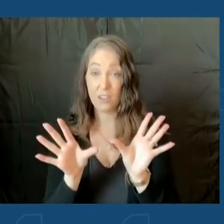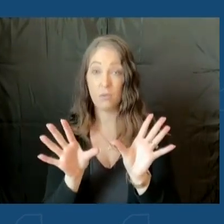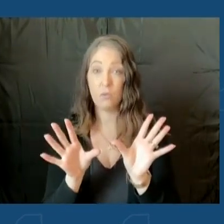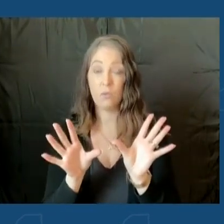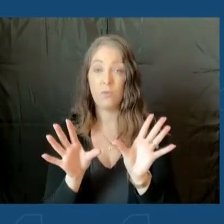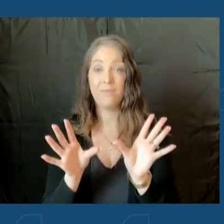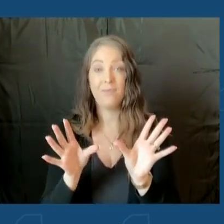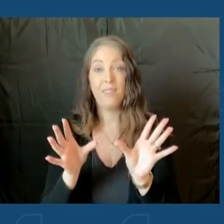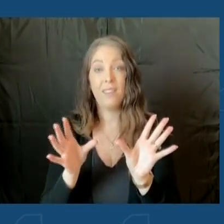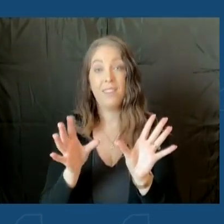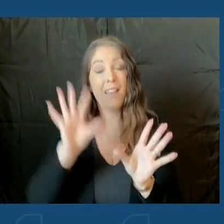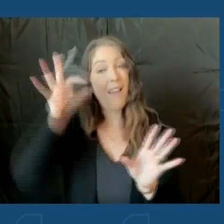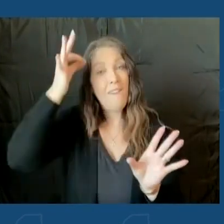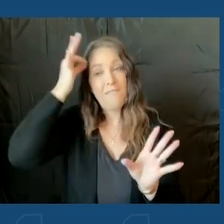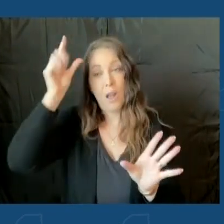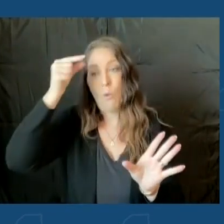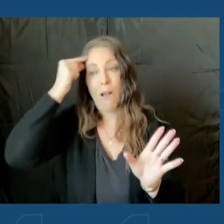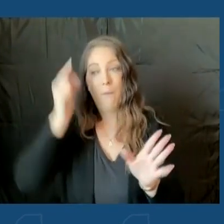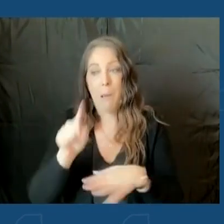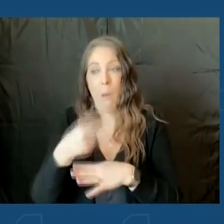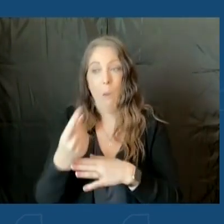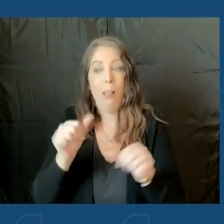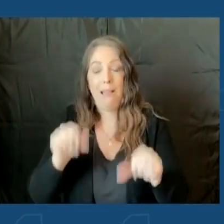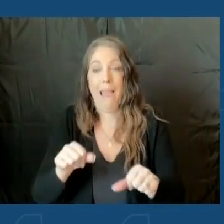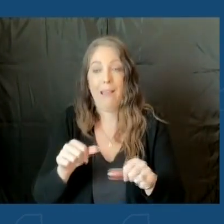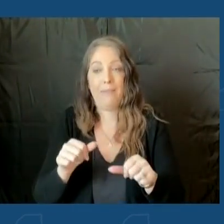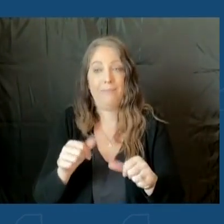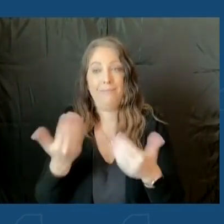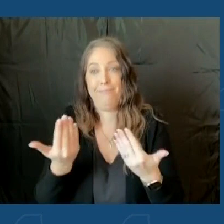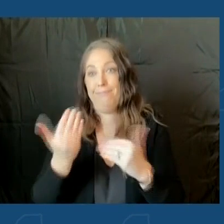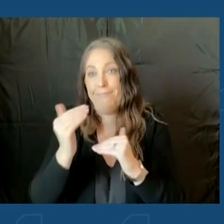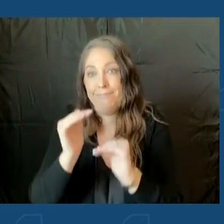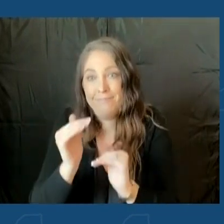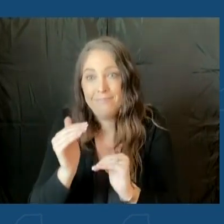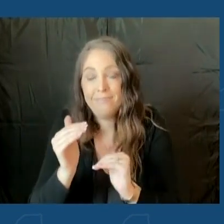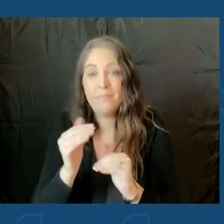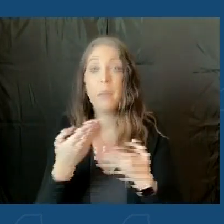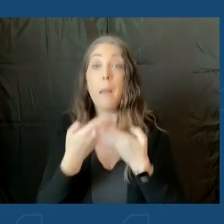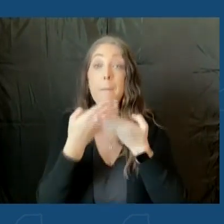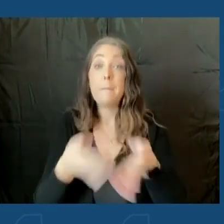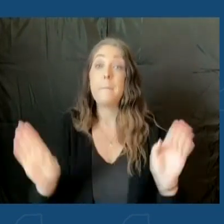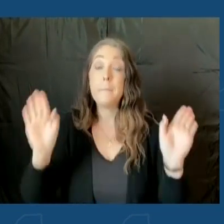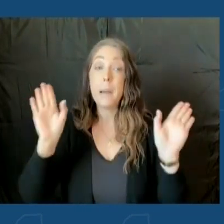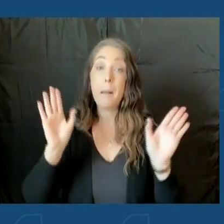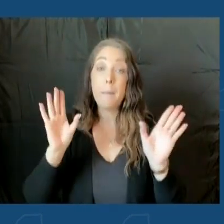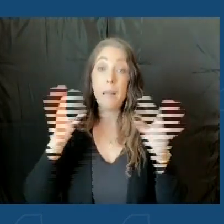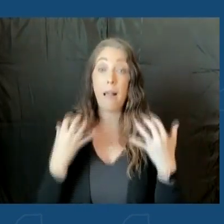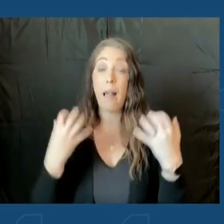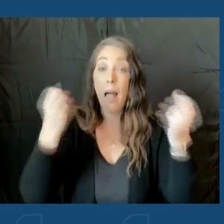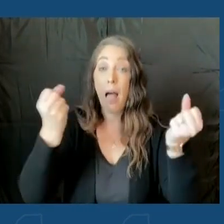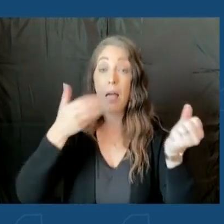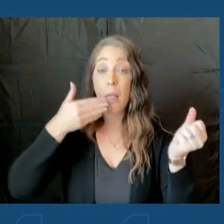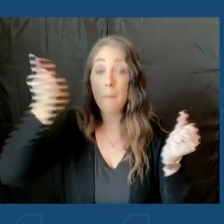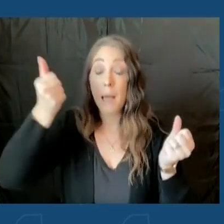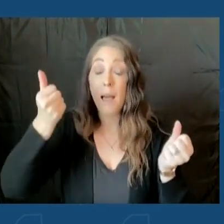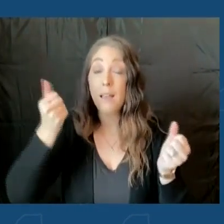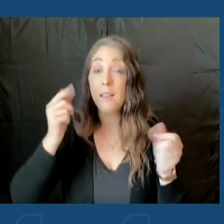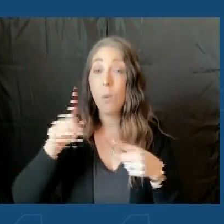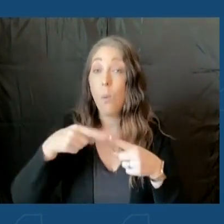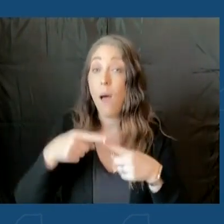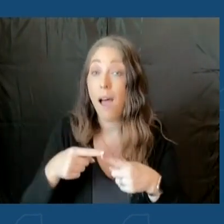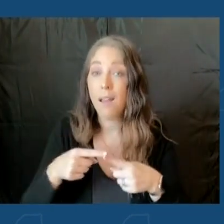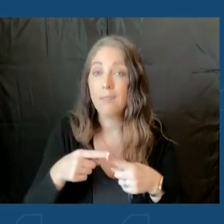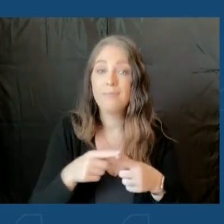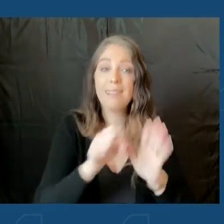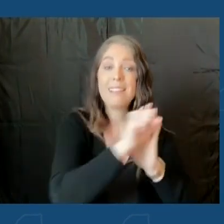so much we can do here in the federal government. Public health works best in America when it's a tight partnership between states and the federal government. And